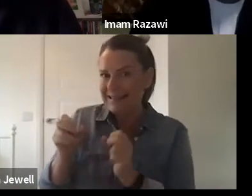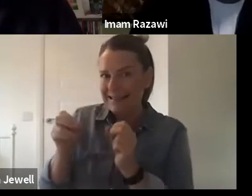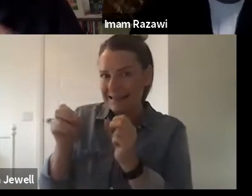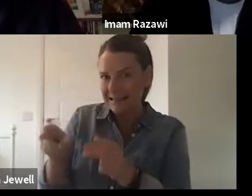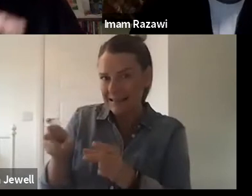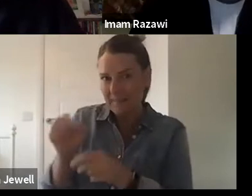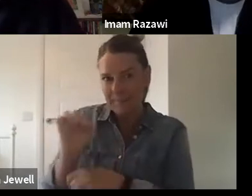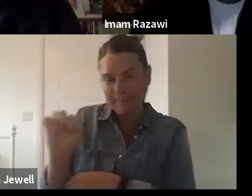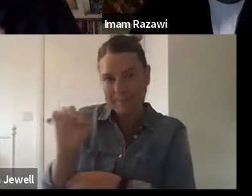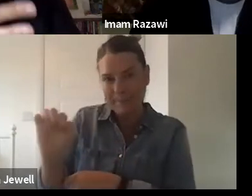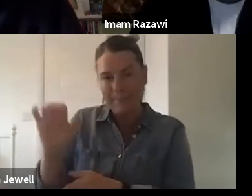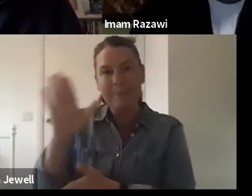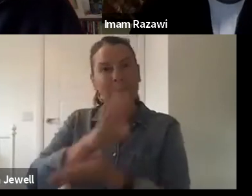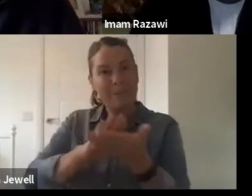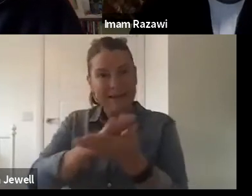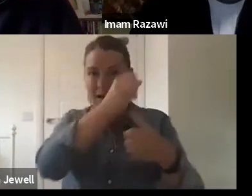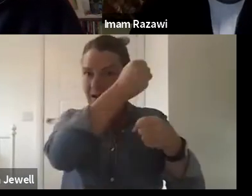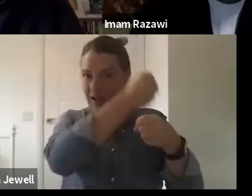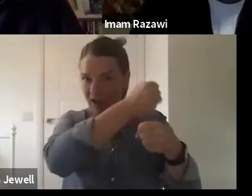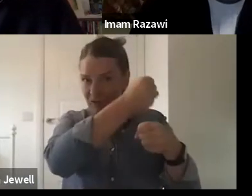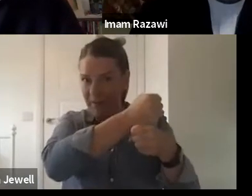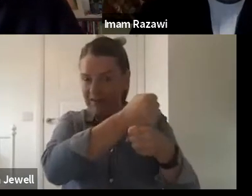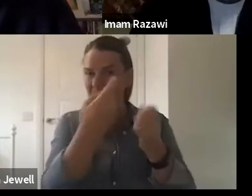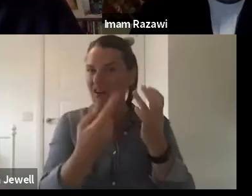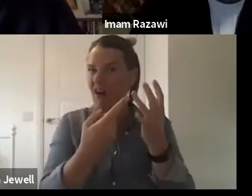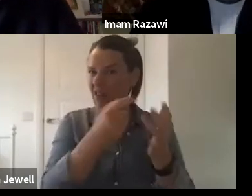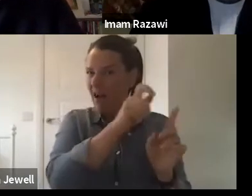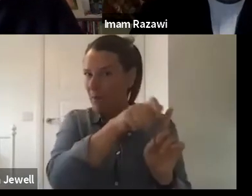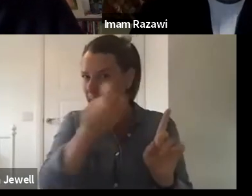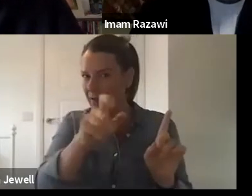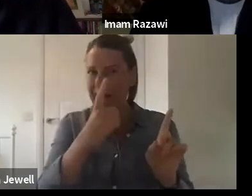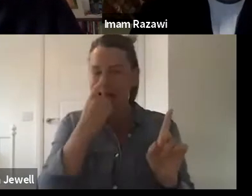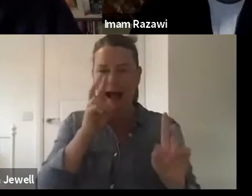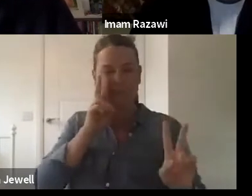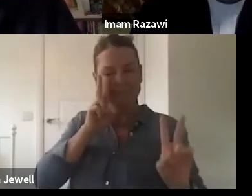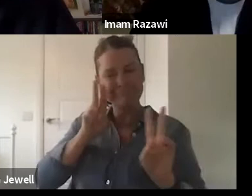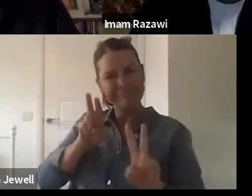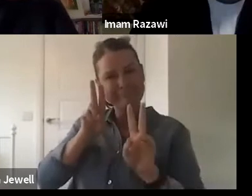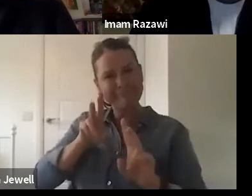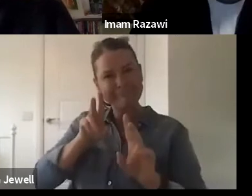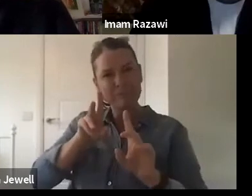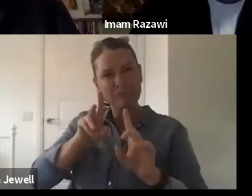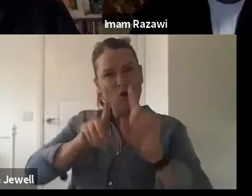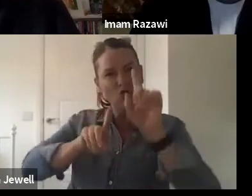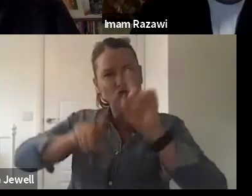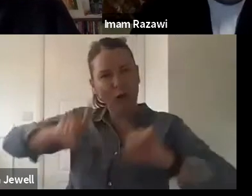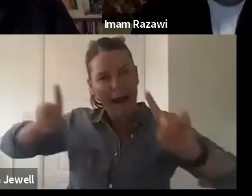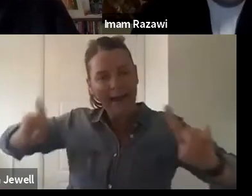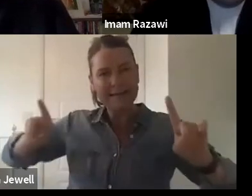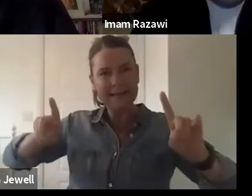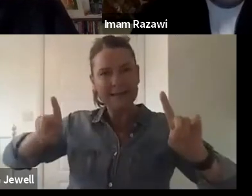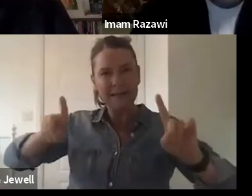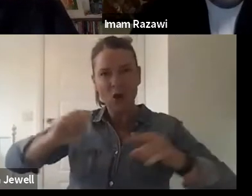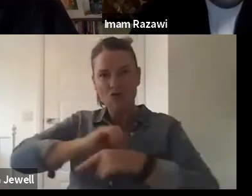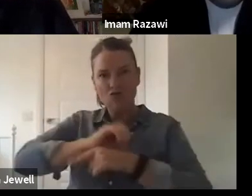the government and others, you know, the people to see the different trends and hotspots related to